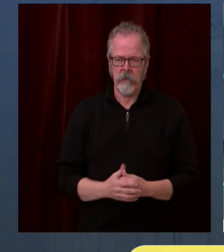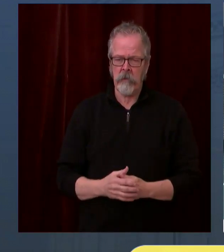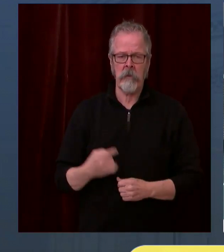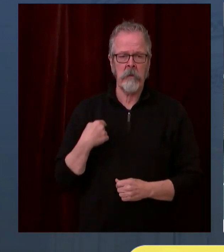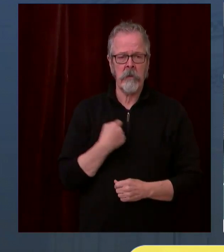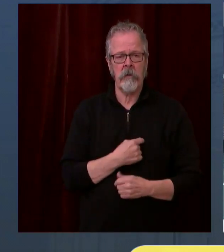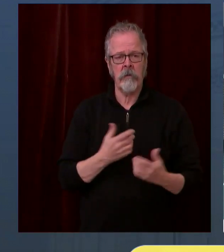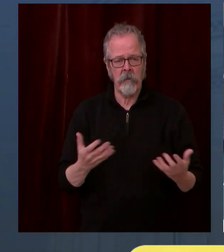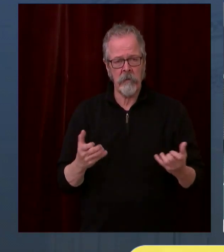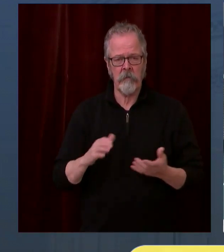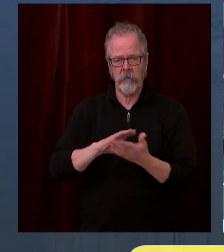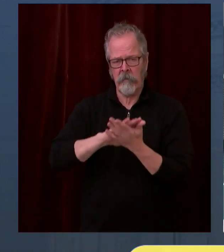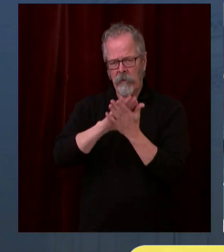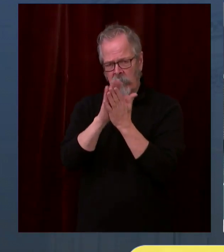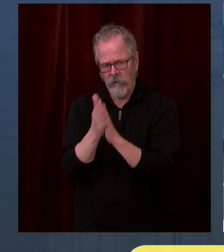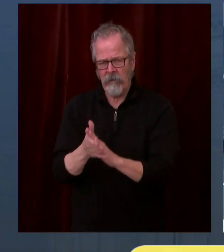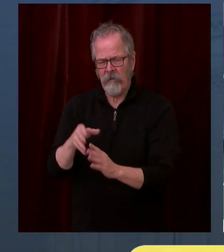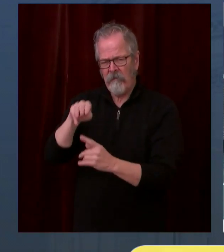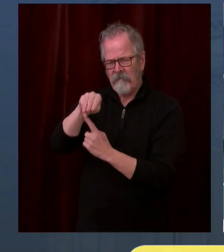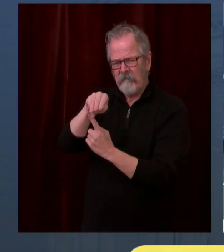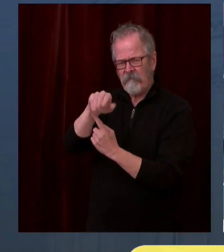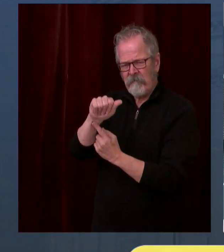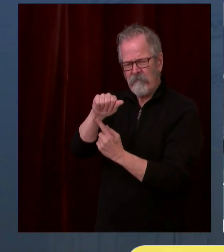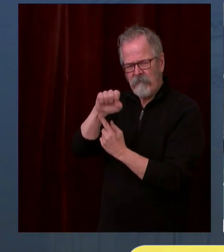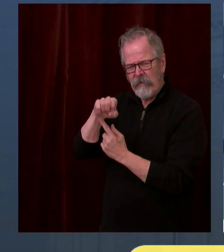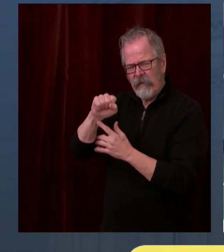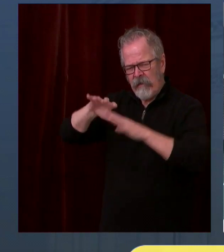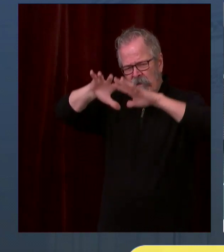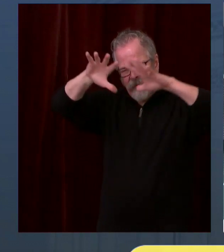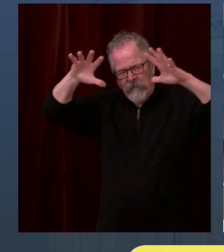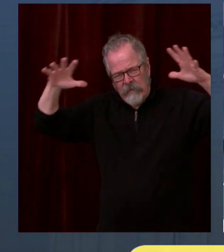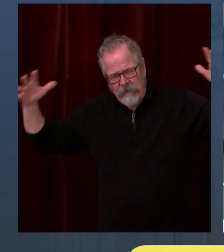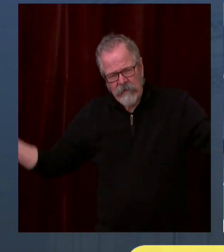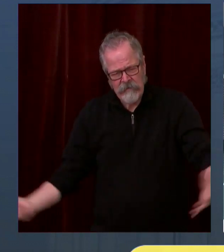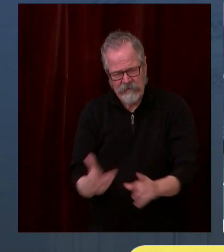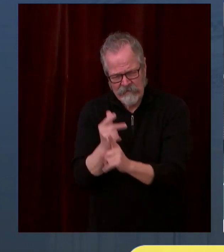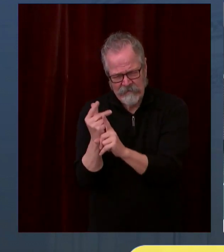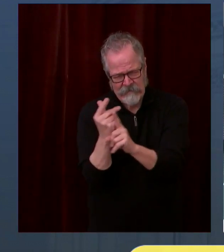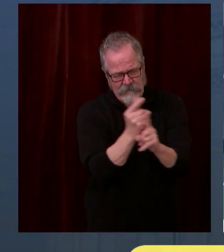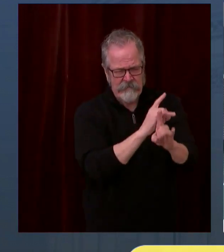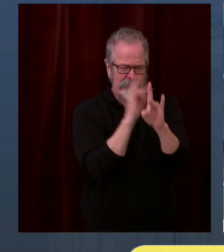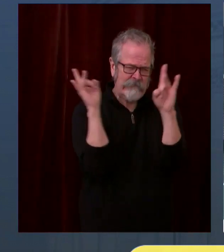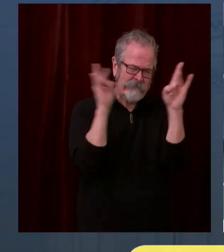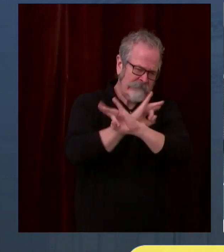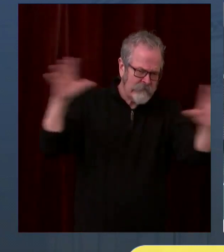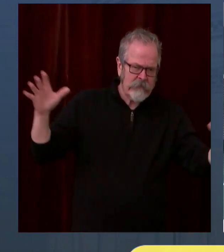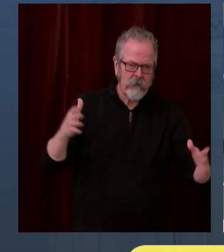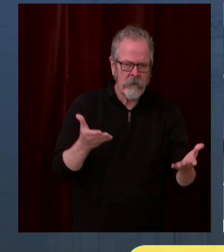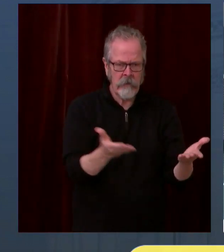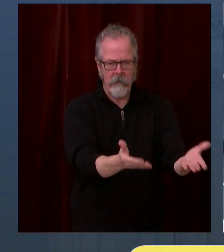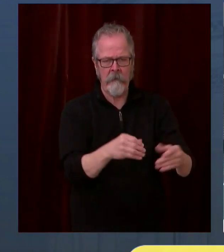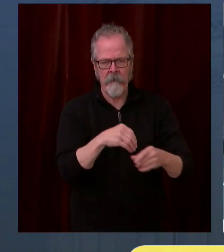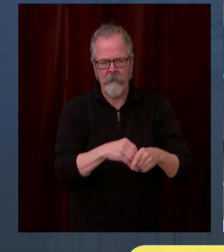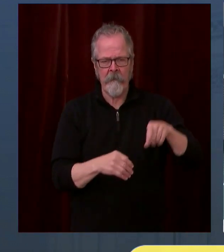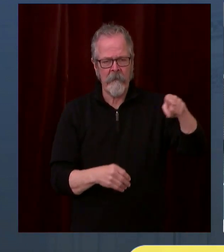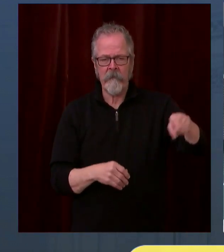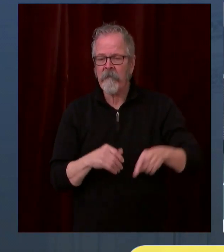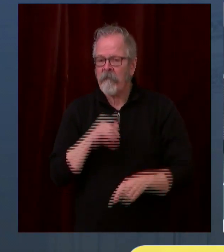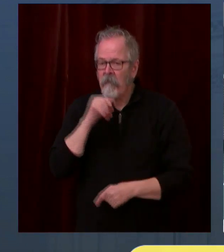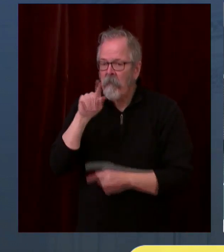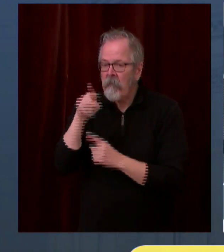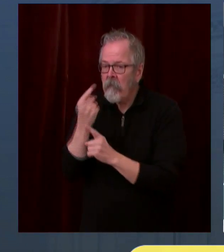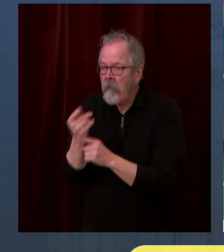a site for Microsoft employees. This is going to be a site for people in the community. And we'll be taking other steps to